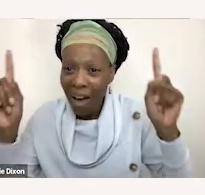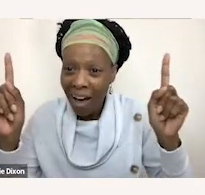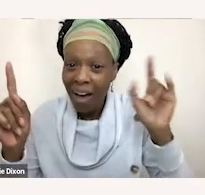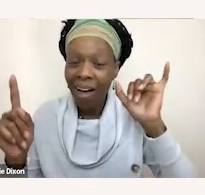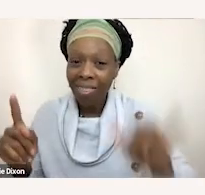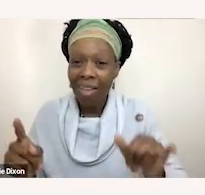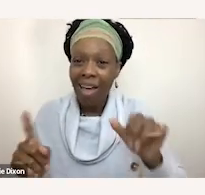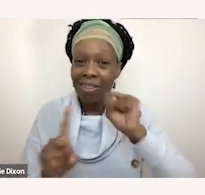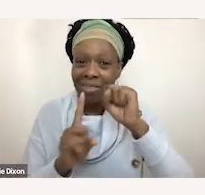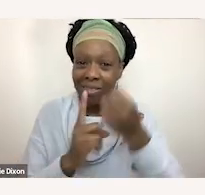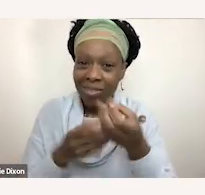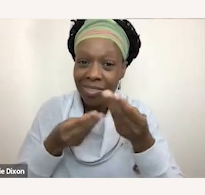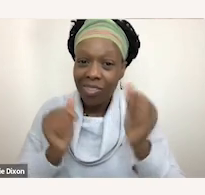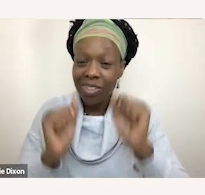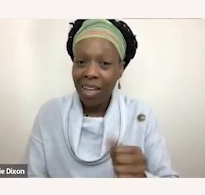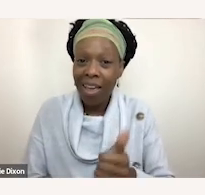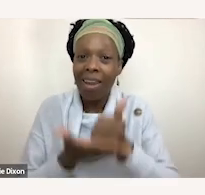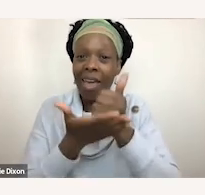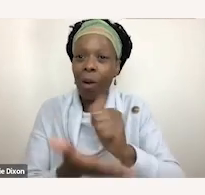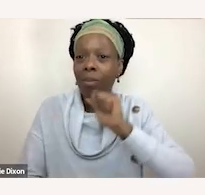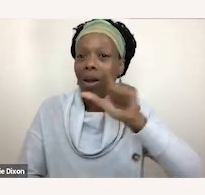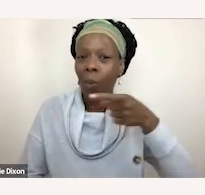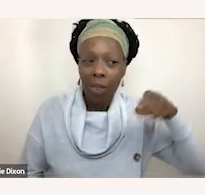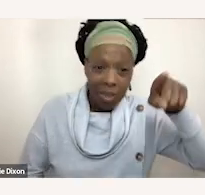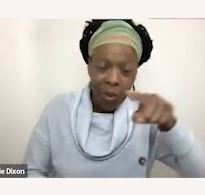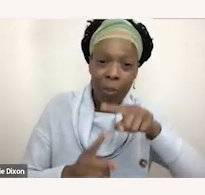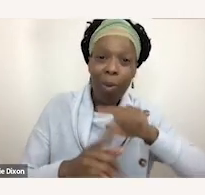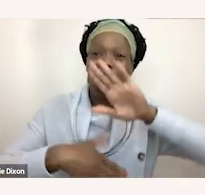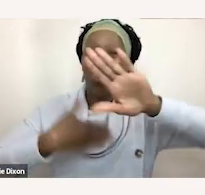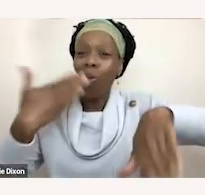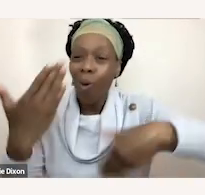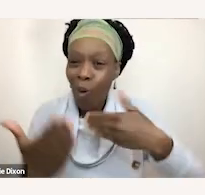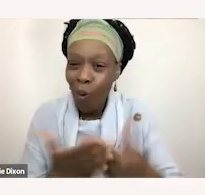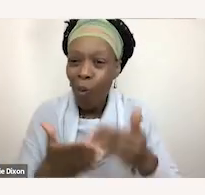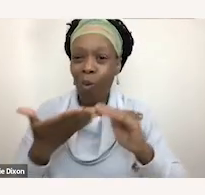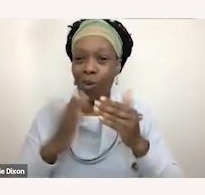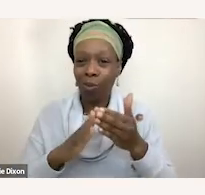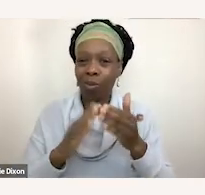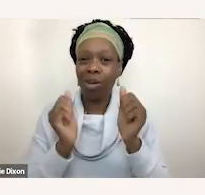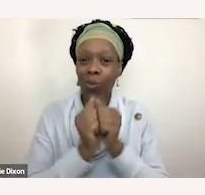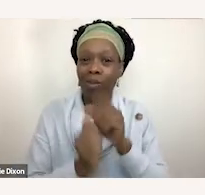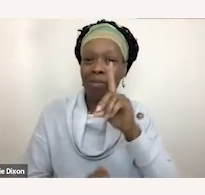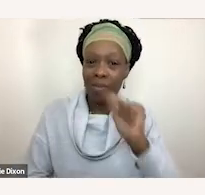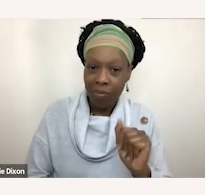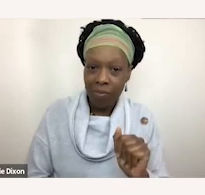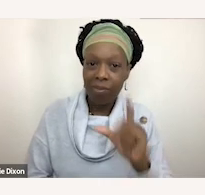could end up helping not only you, but the entire community. The disability community is full of